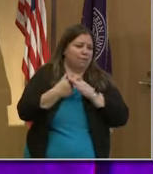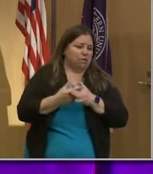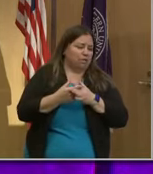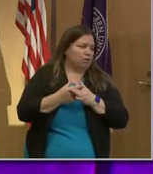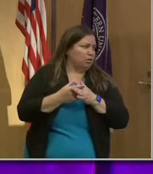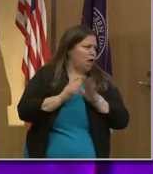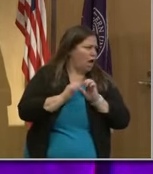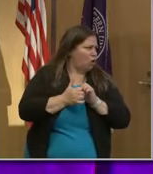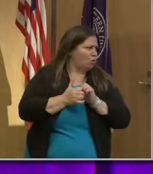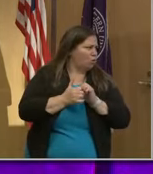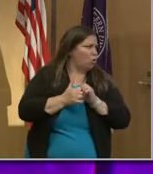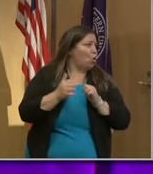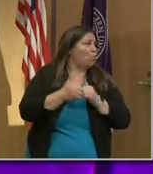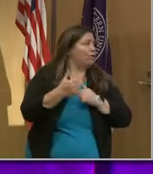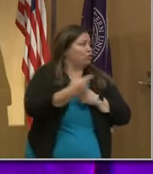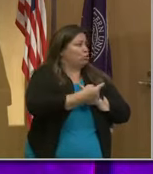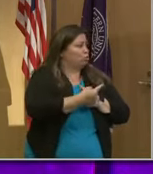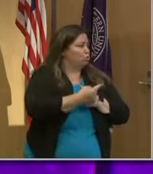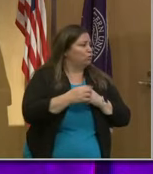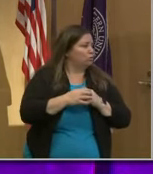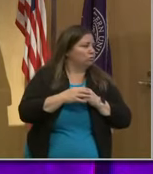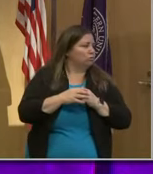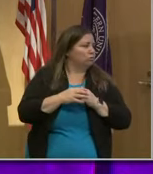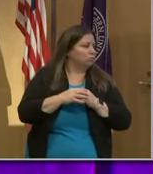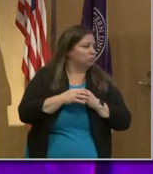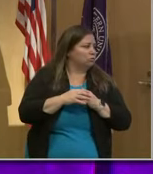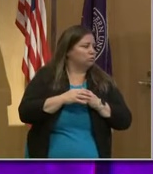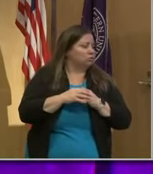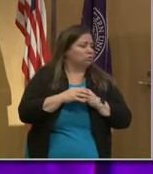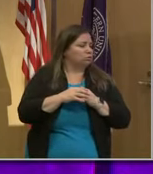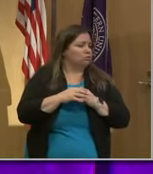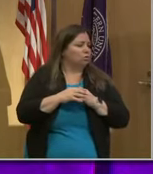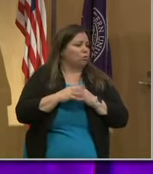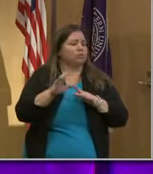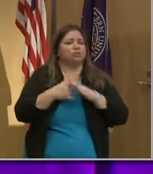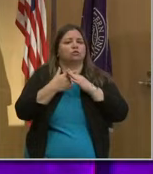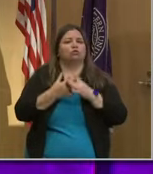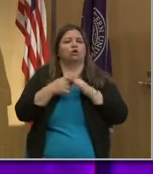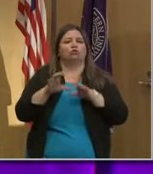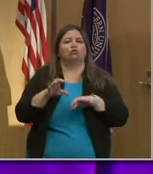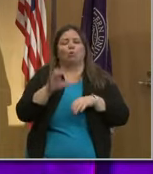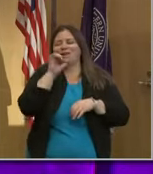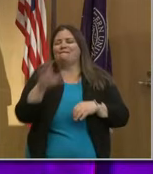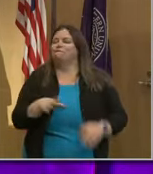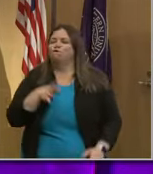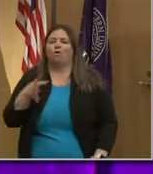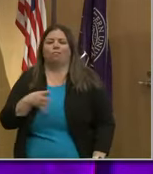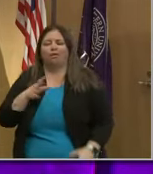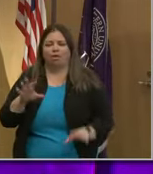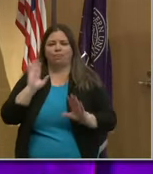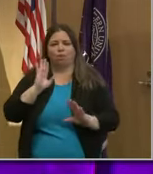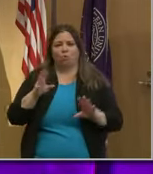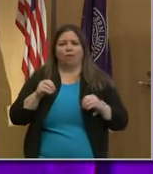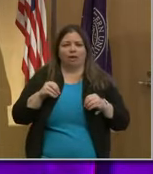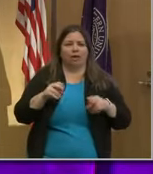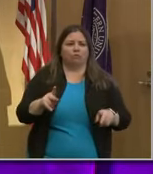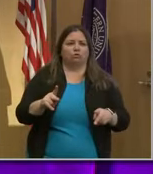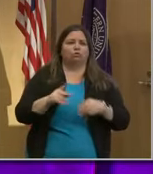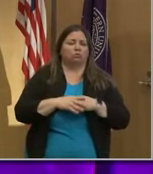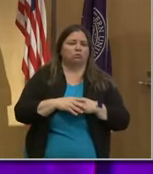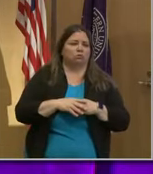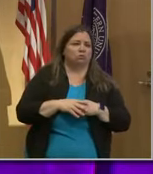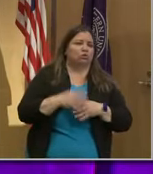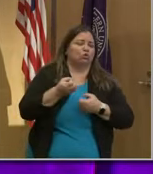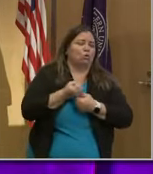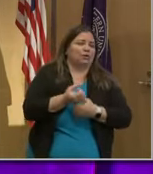with you and we're going to sort of do this informally. There'll be an opportunity if the audience wants to